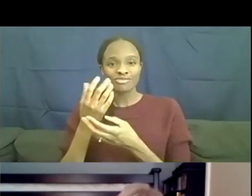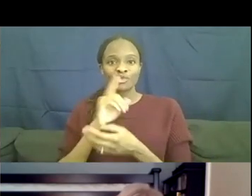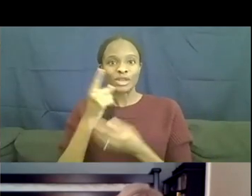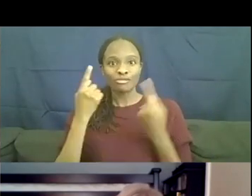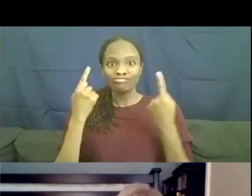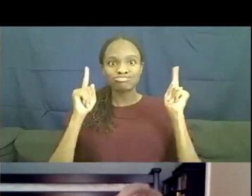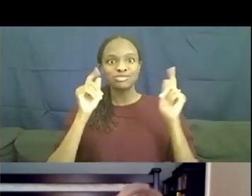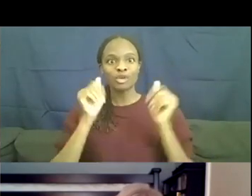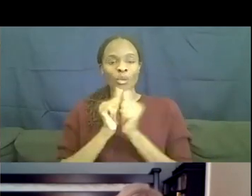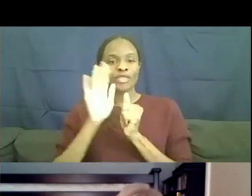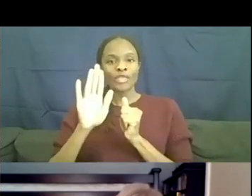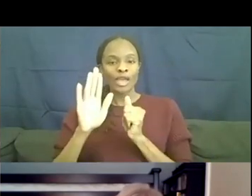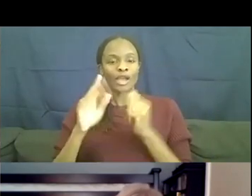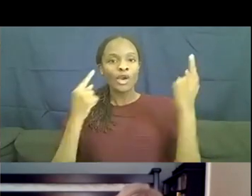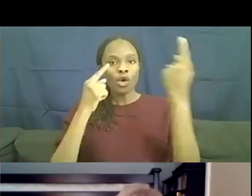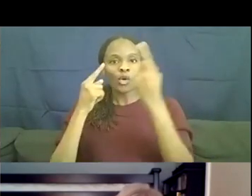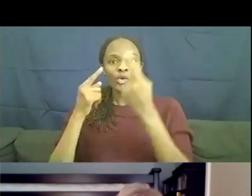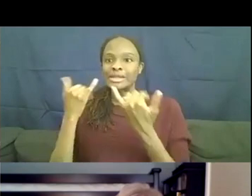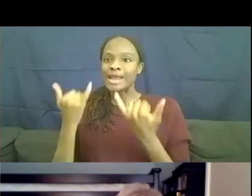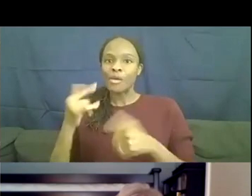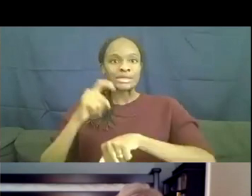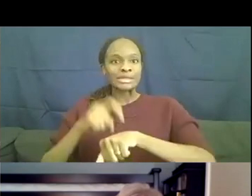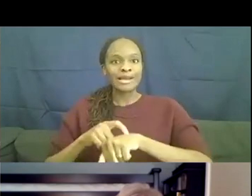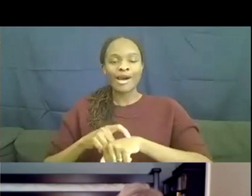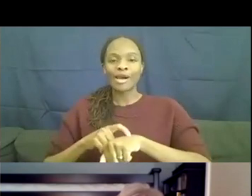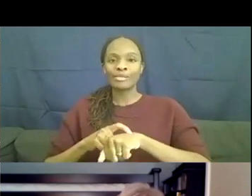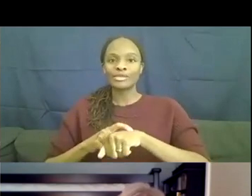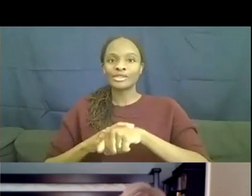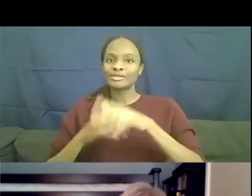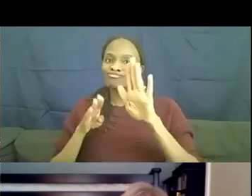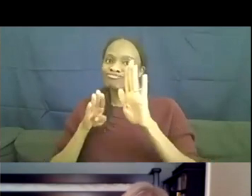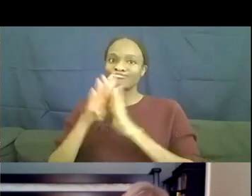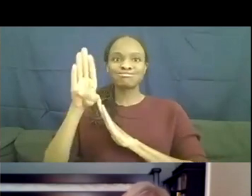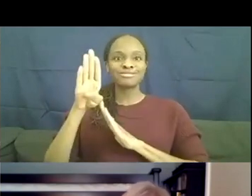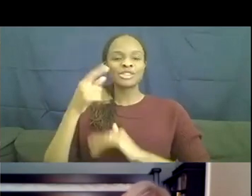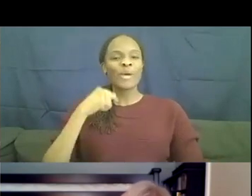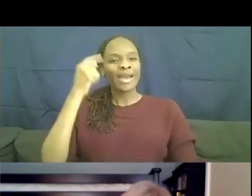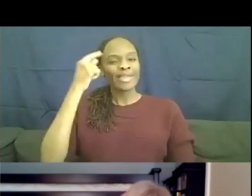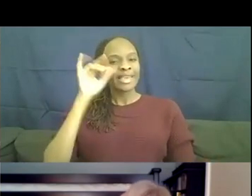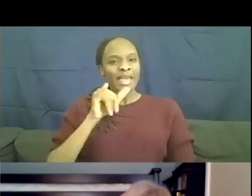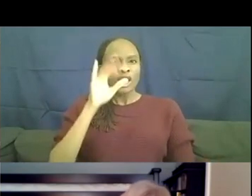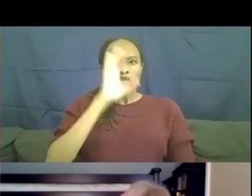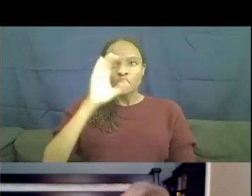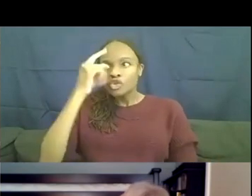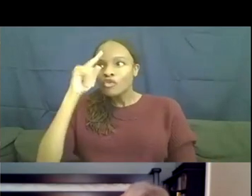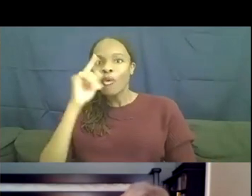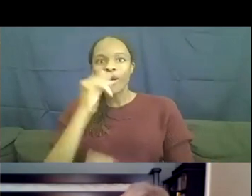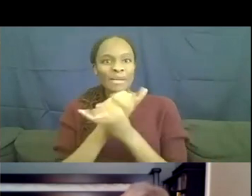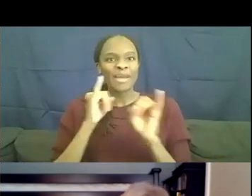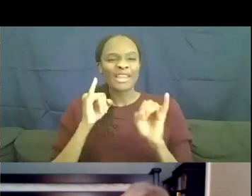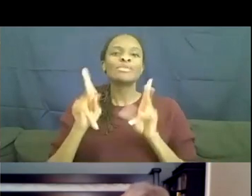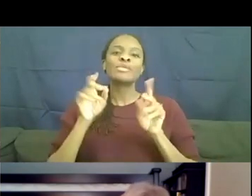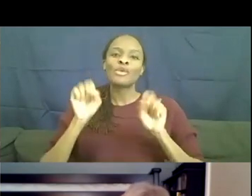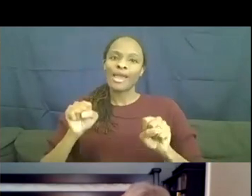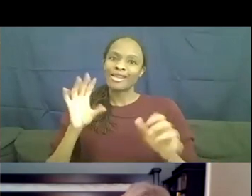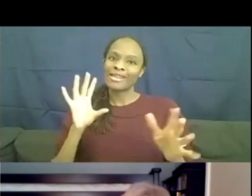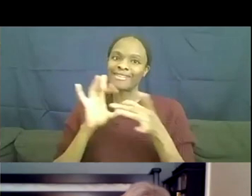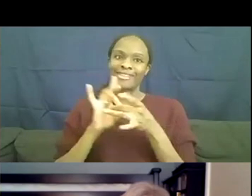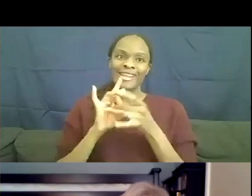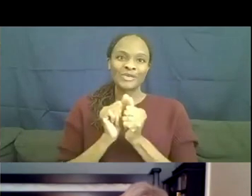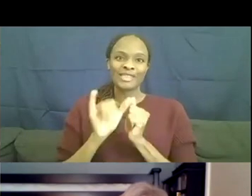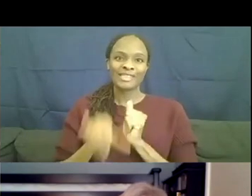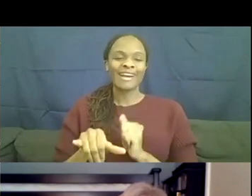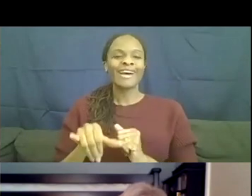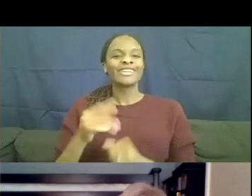to sort of launch. So I think the search for independence is something incredibly relatable. And we knew that the cast was just